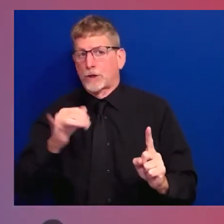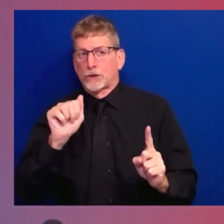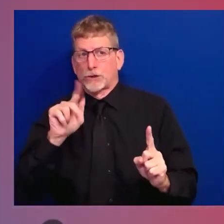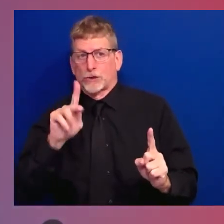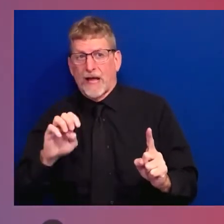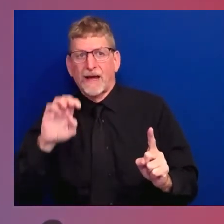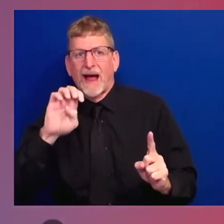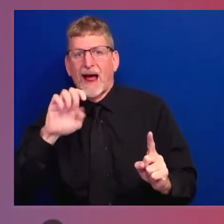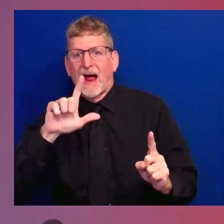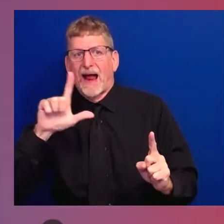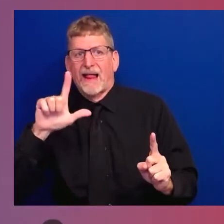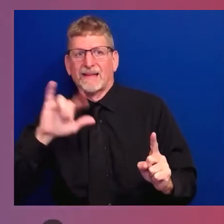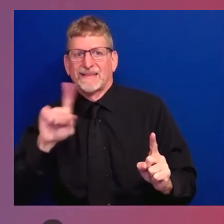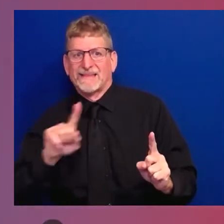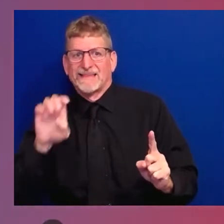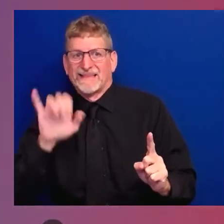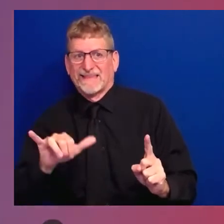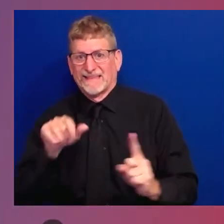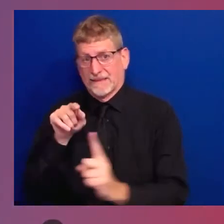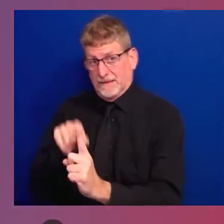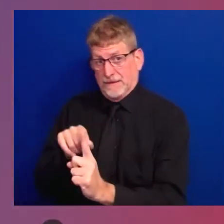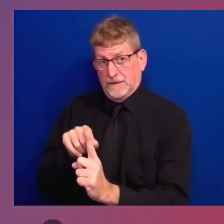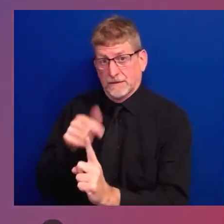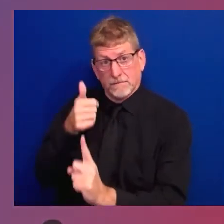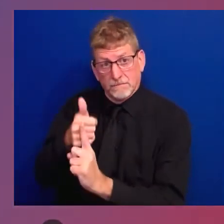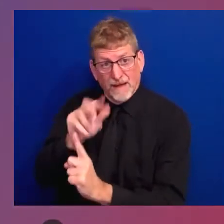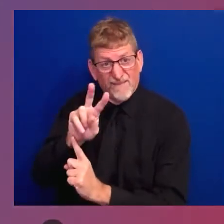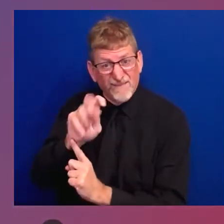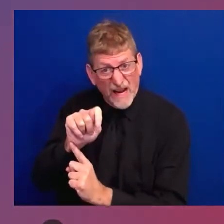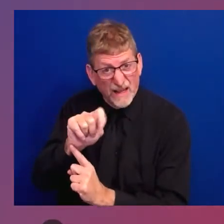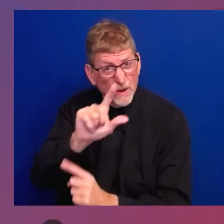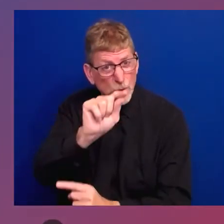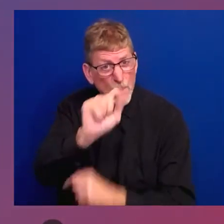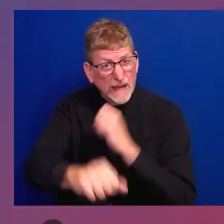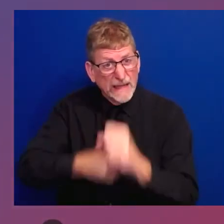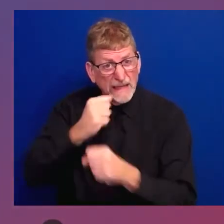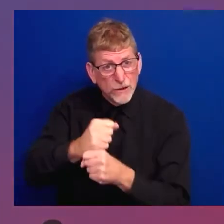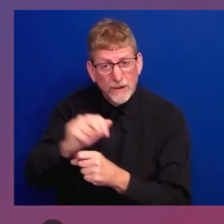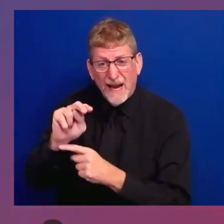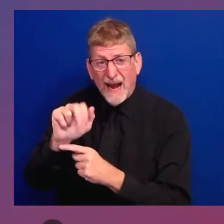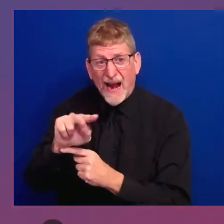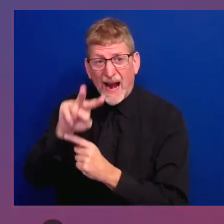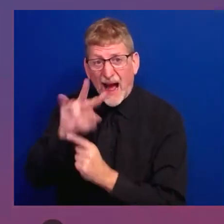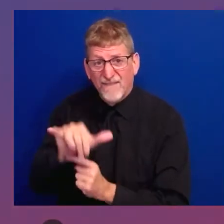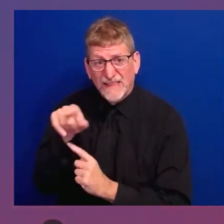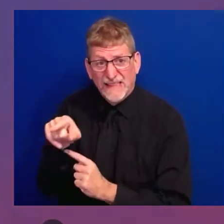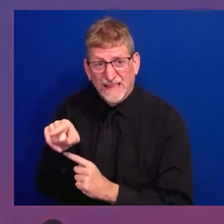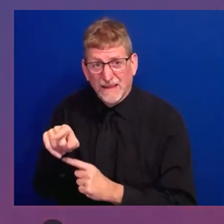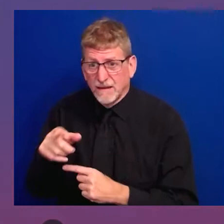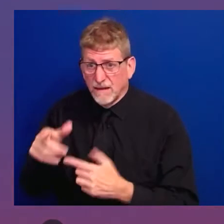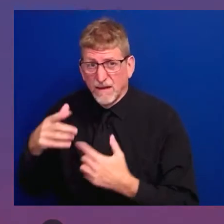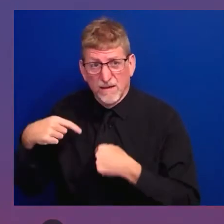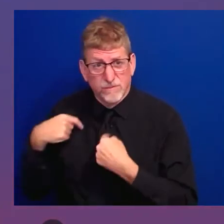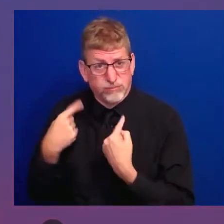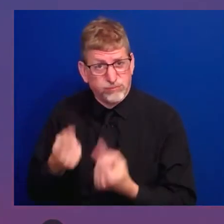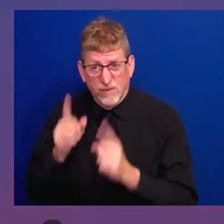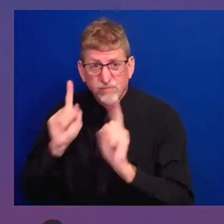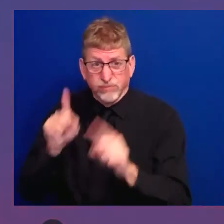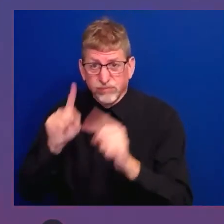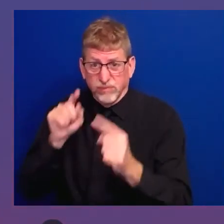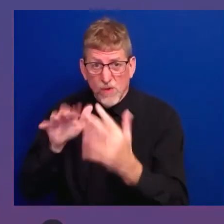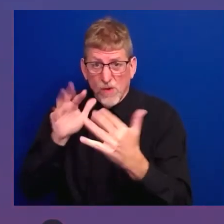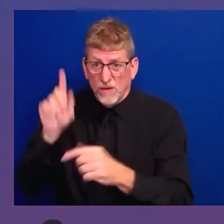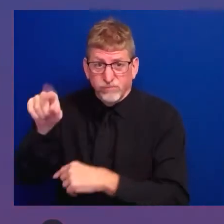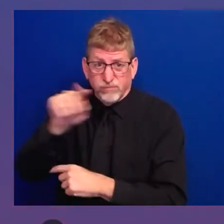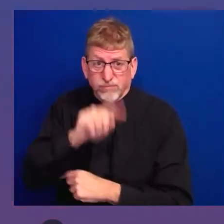served 20 years in the United States Navy on multiple combat tours as well. Congressman, thank you all for being here and